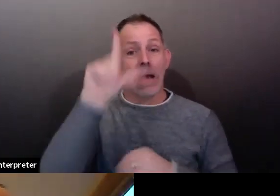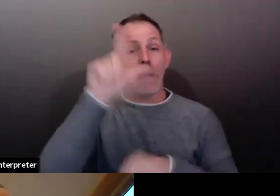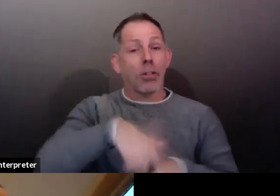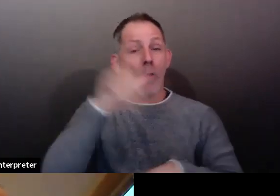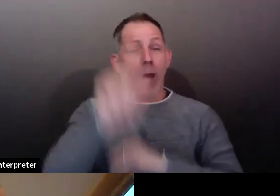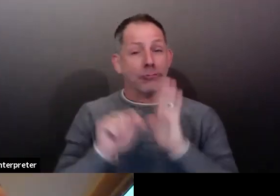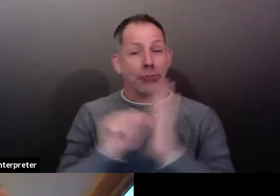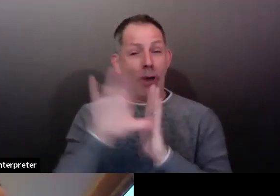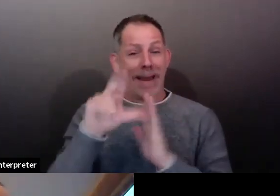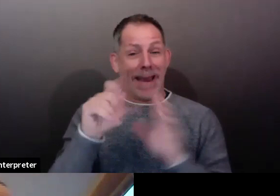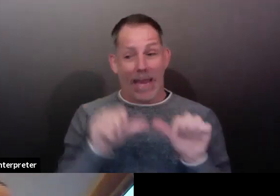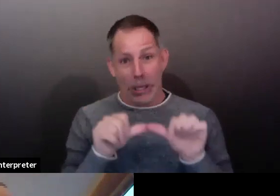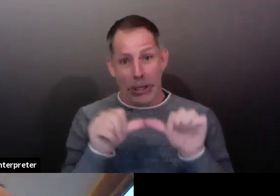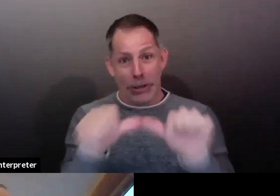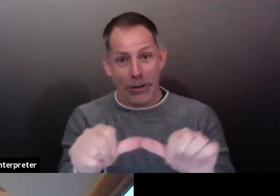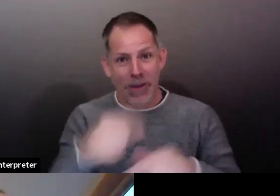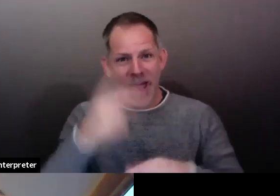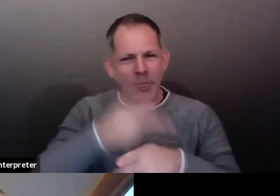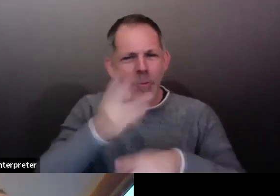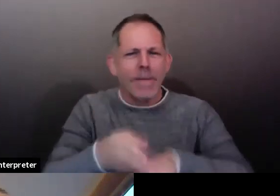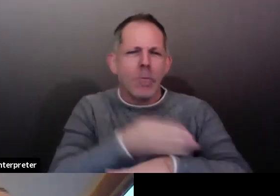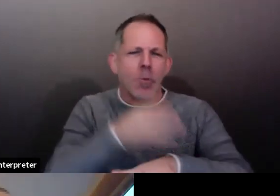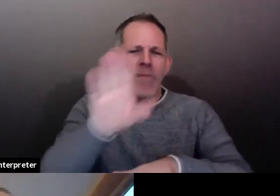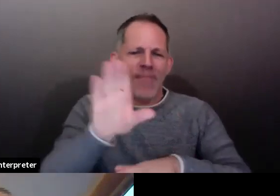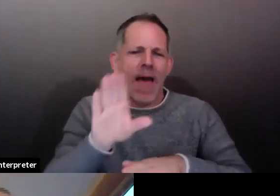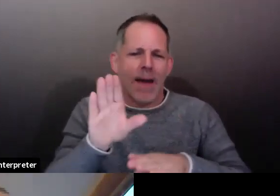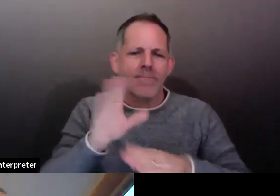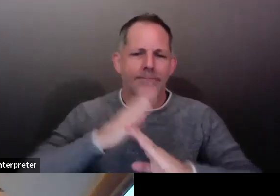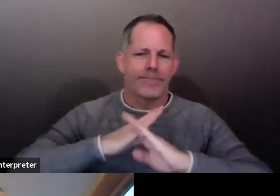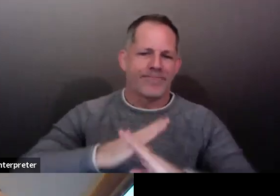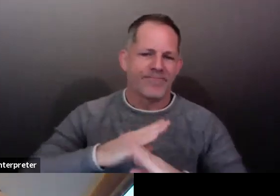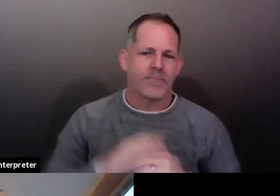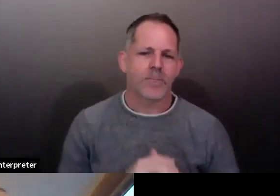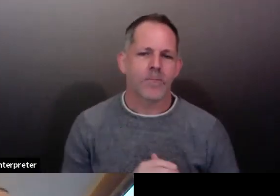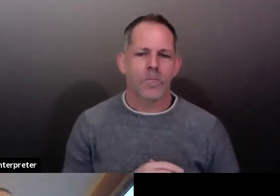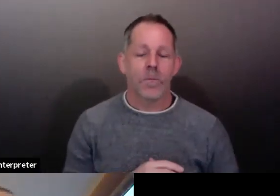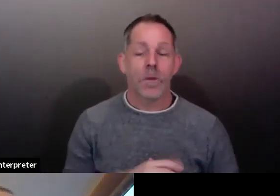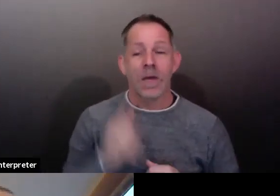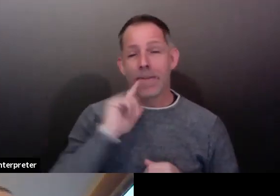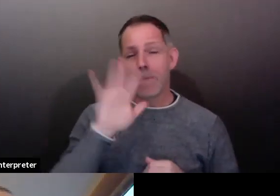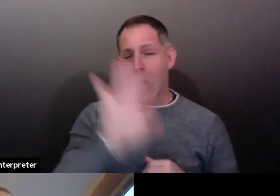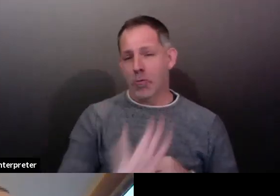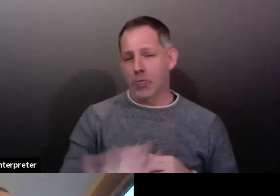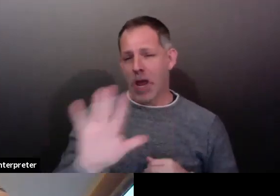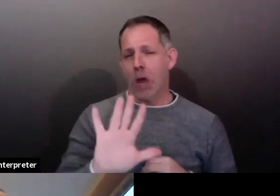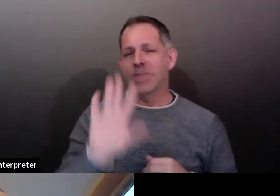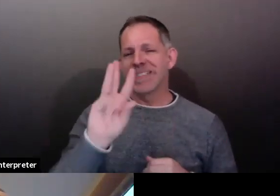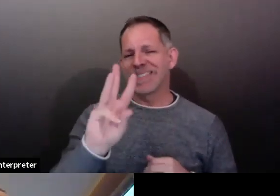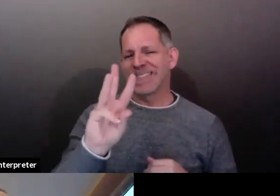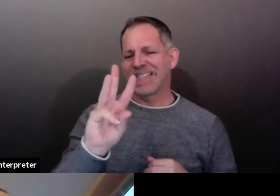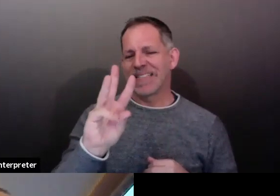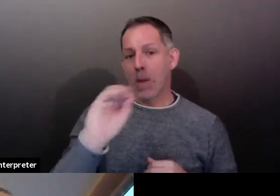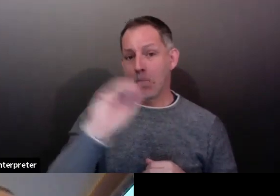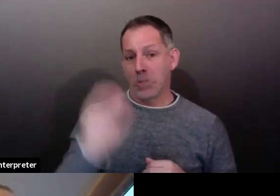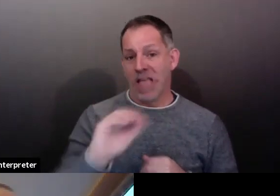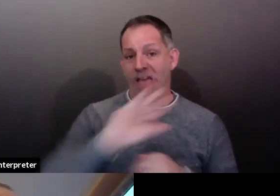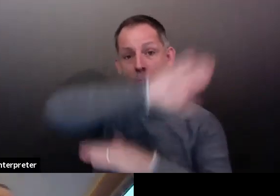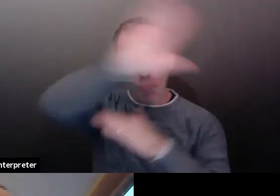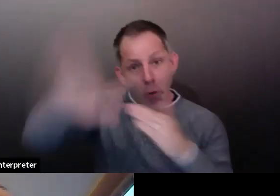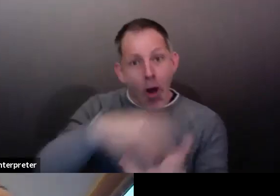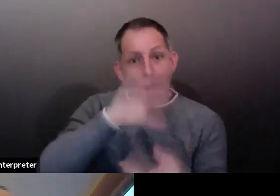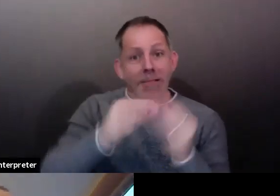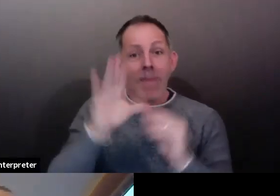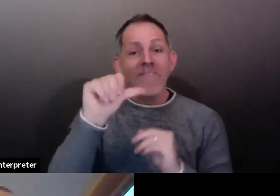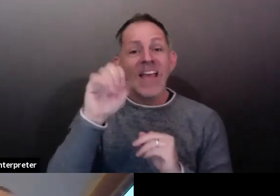about six percent overall cases. So a small proportion, but a large number. They went